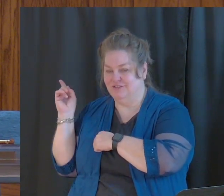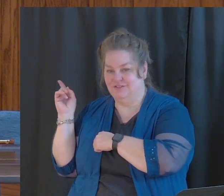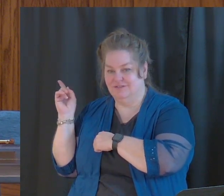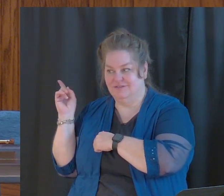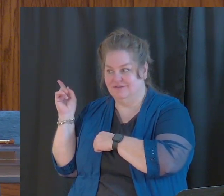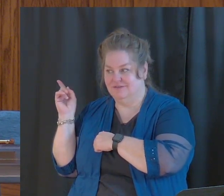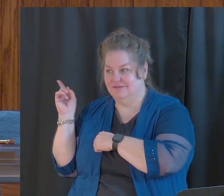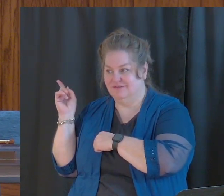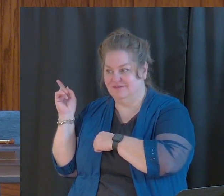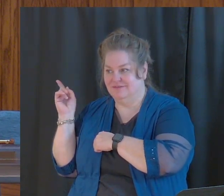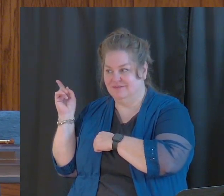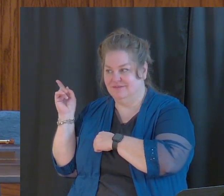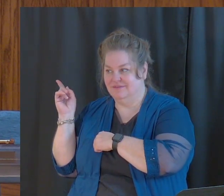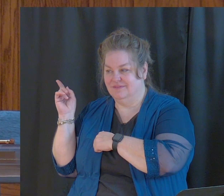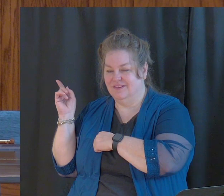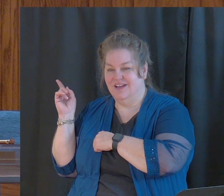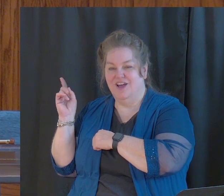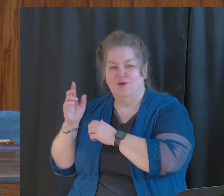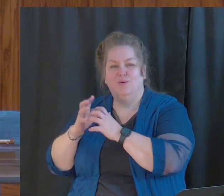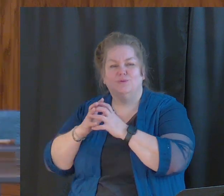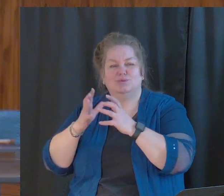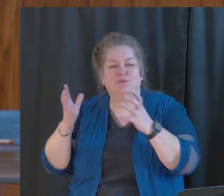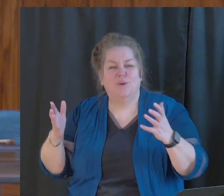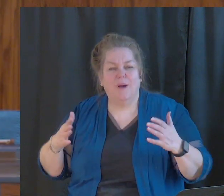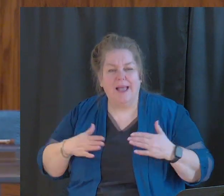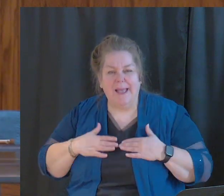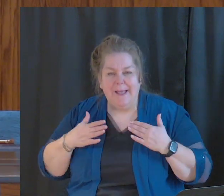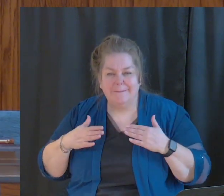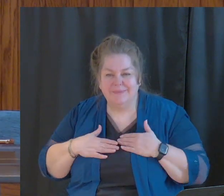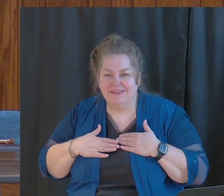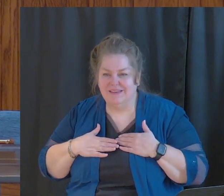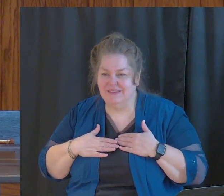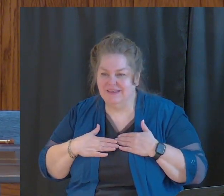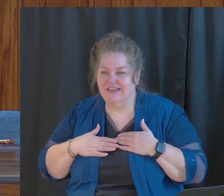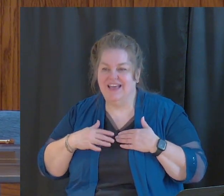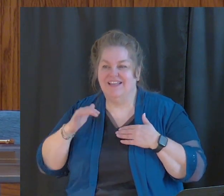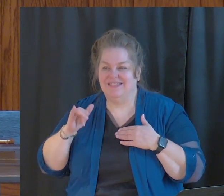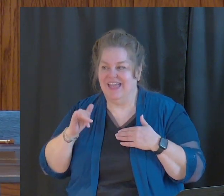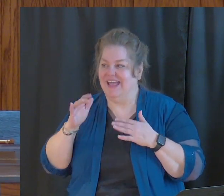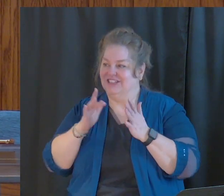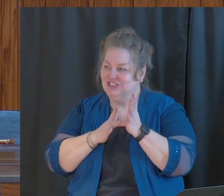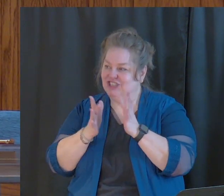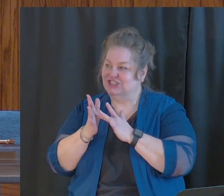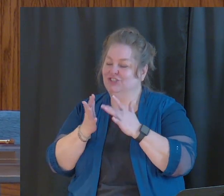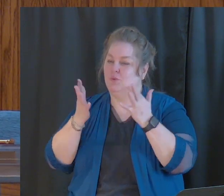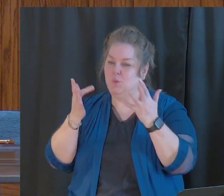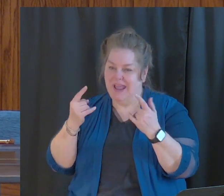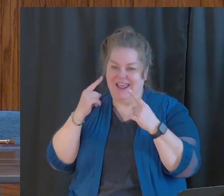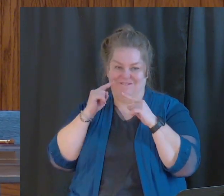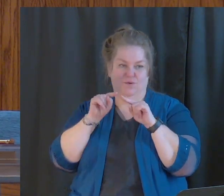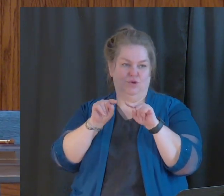And we're so happy and glad that Jesus waited just for them.